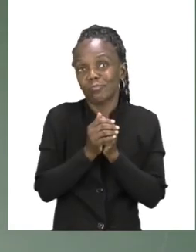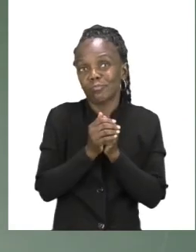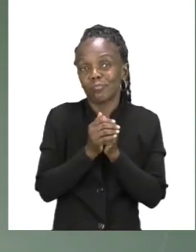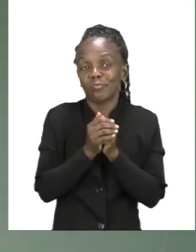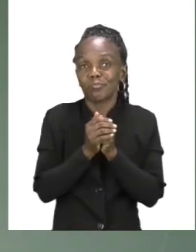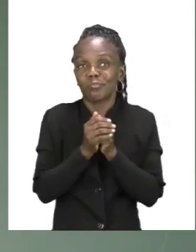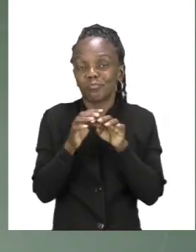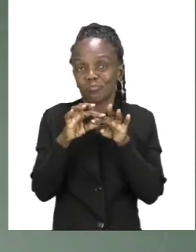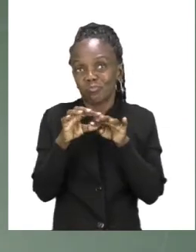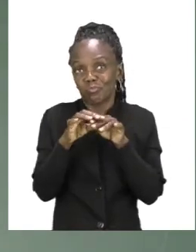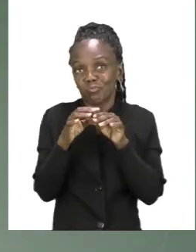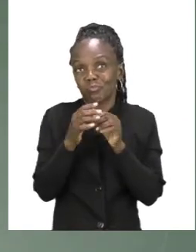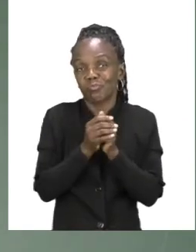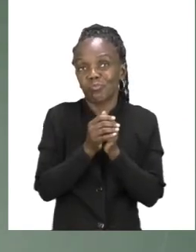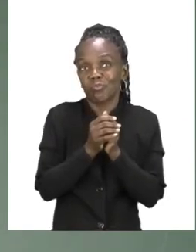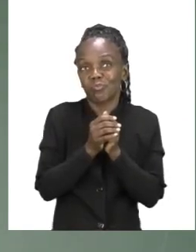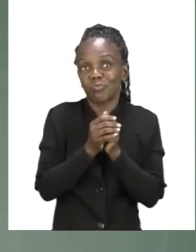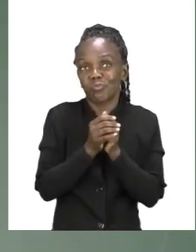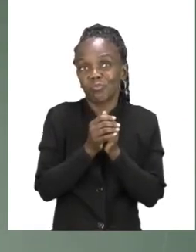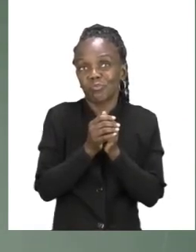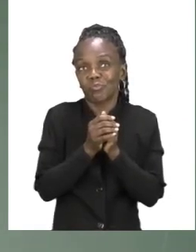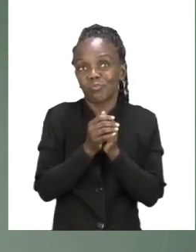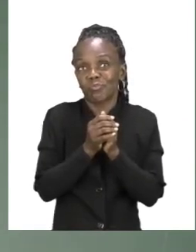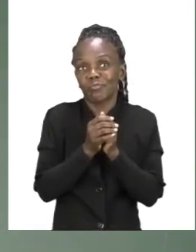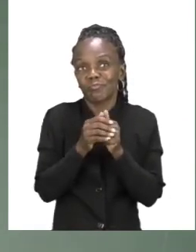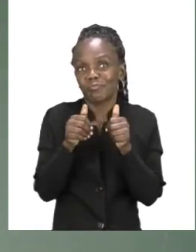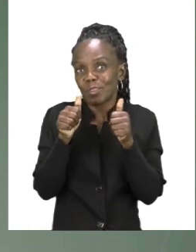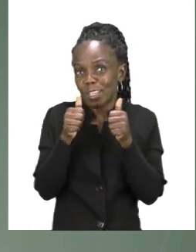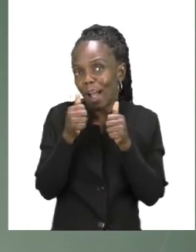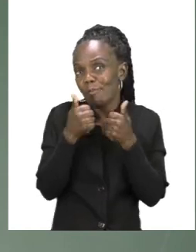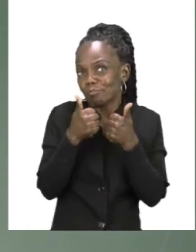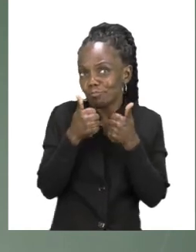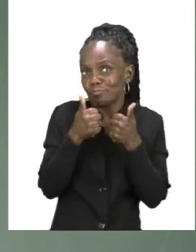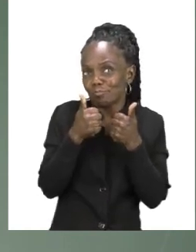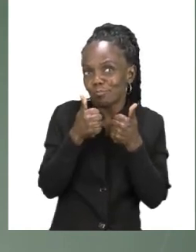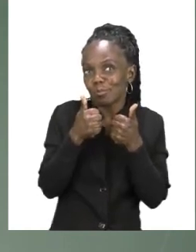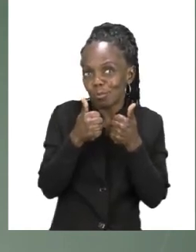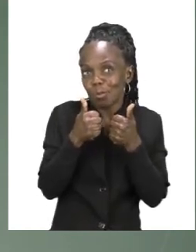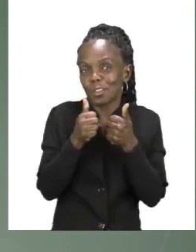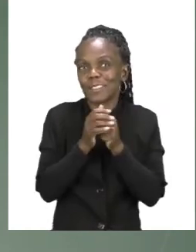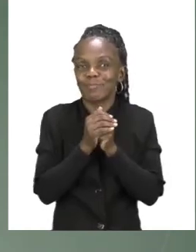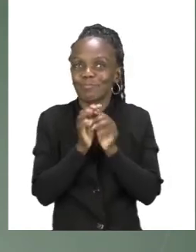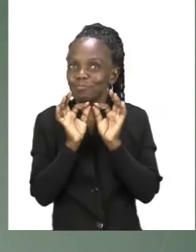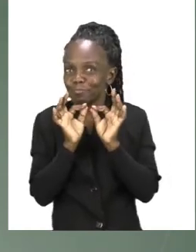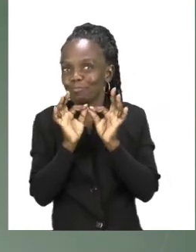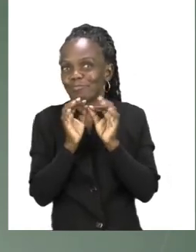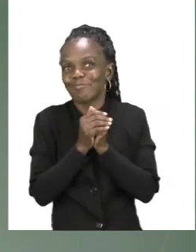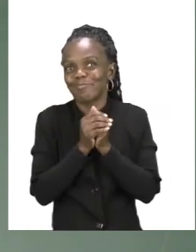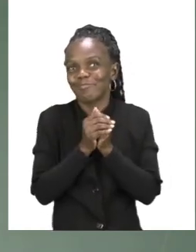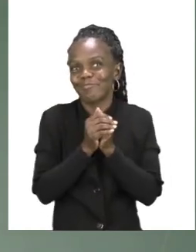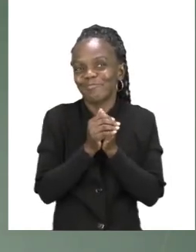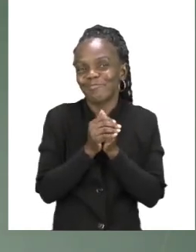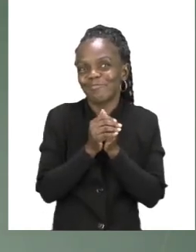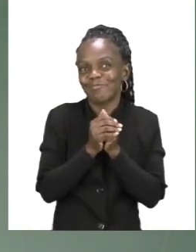And now she has another leg. Yay, well done, teacher. So